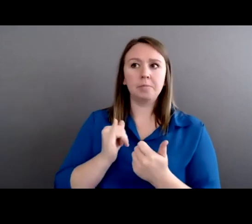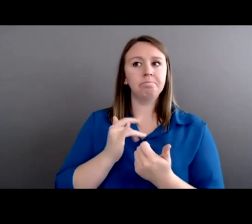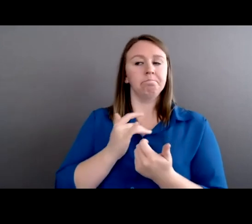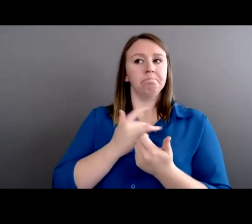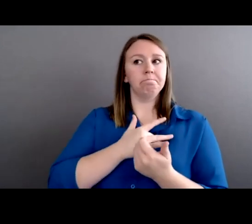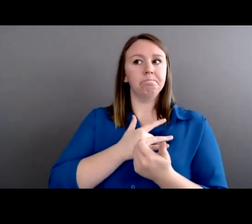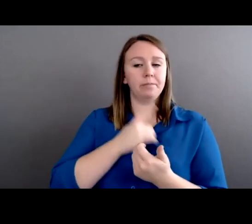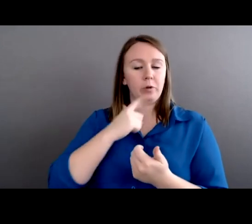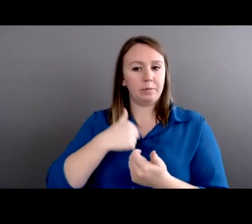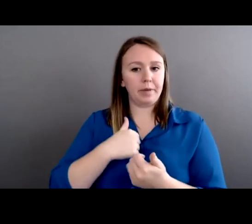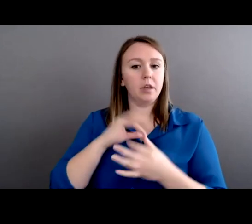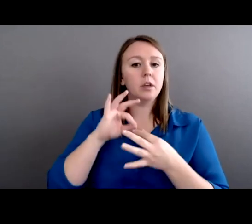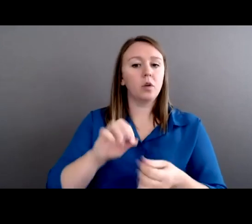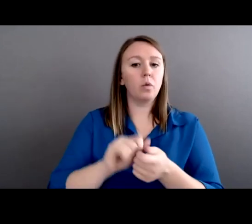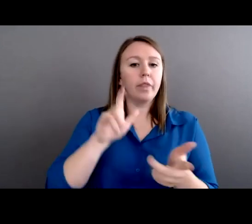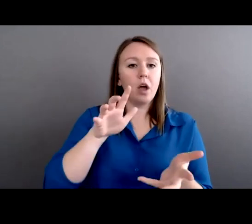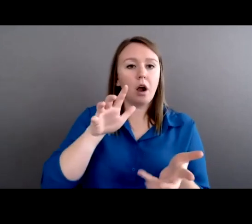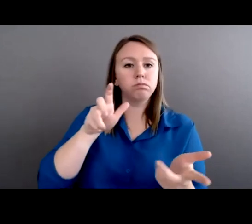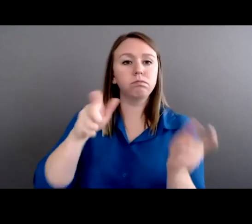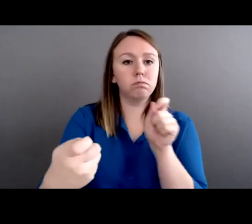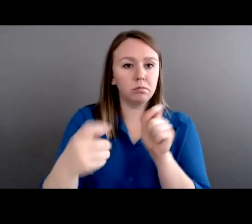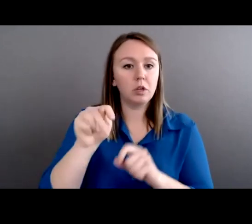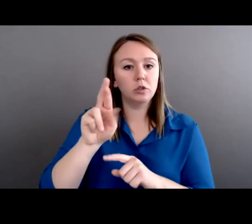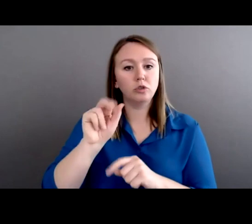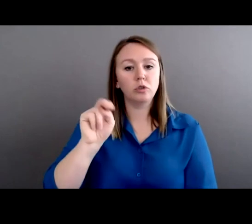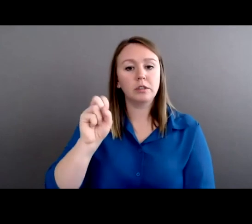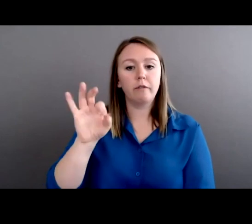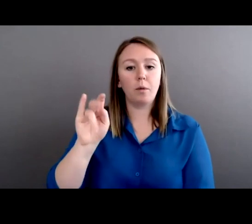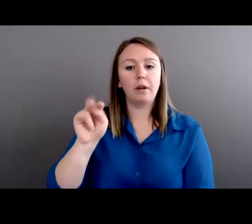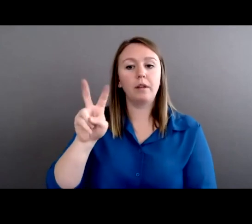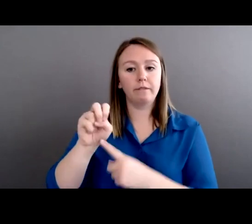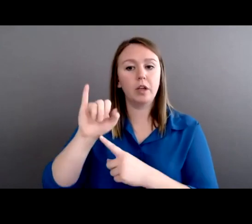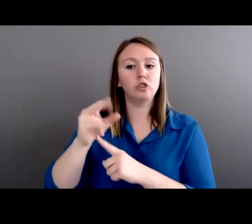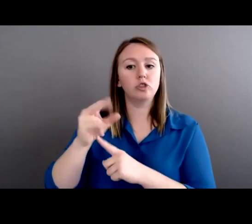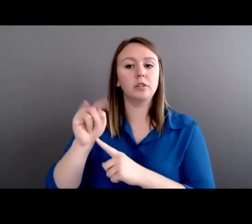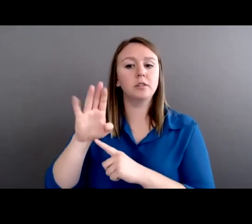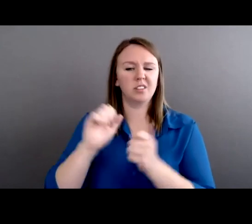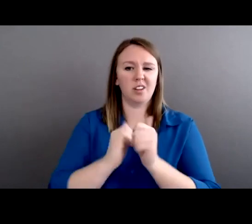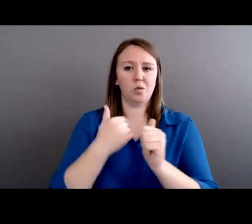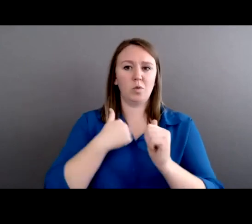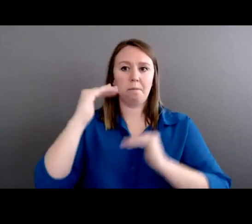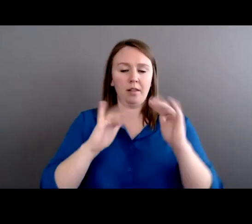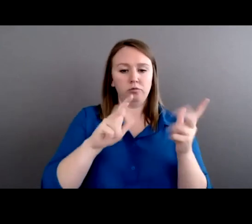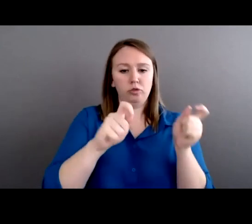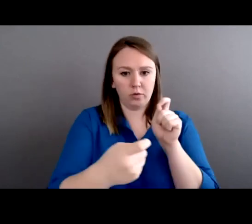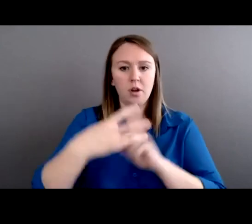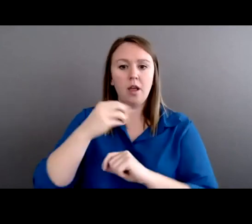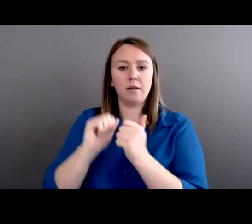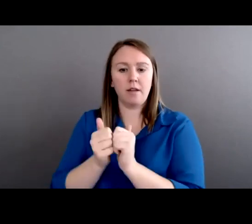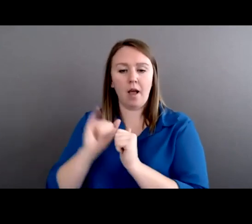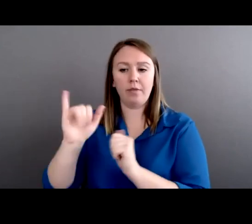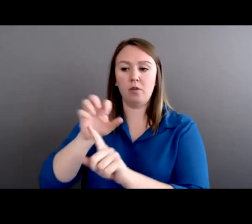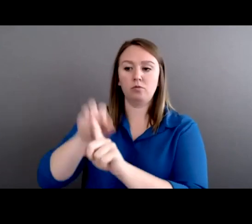about transformative justice. How do we balance full transformative justice and the ways rape crisis work is embedded